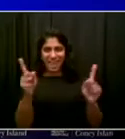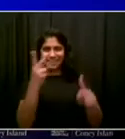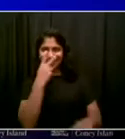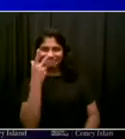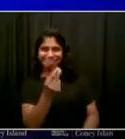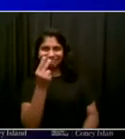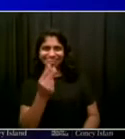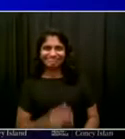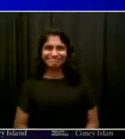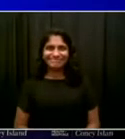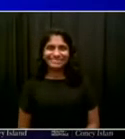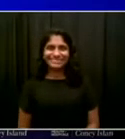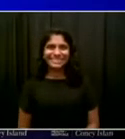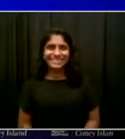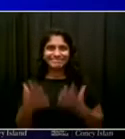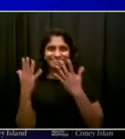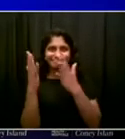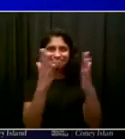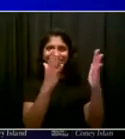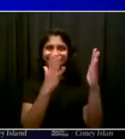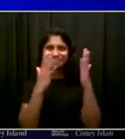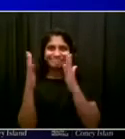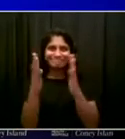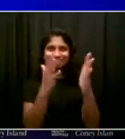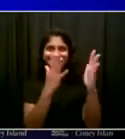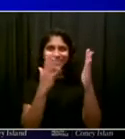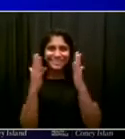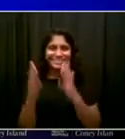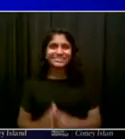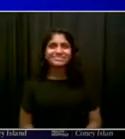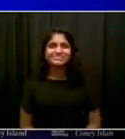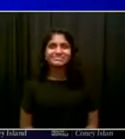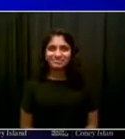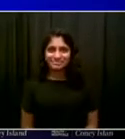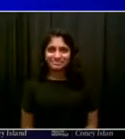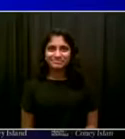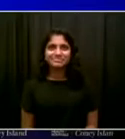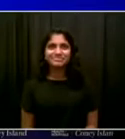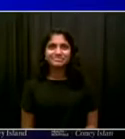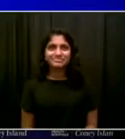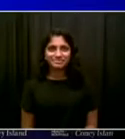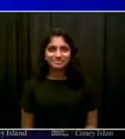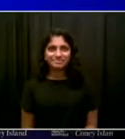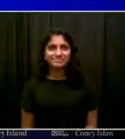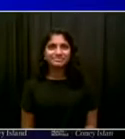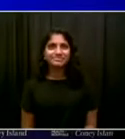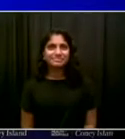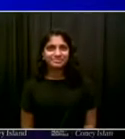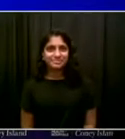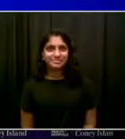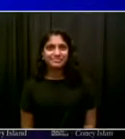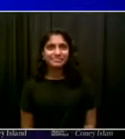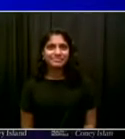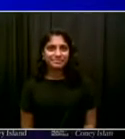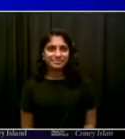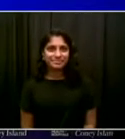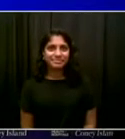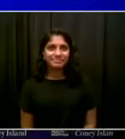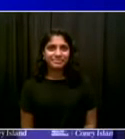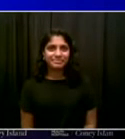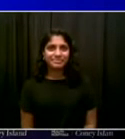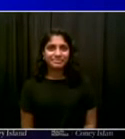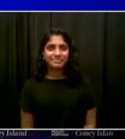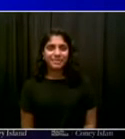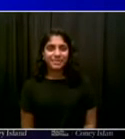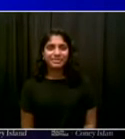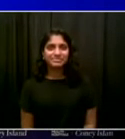we were just hoping and praying we would have a vaccine. And now we have over 9 million doses given in the